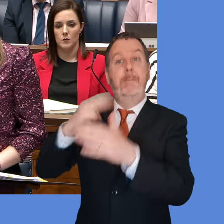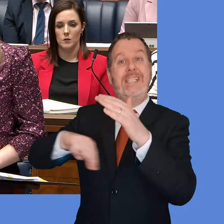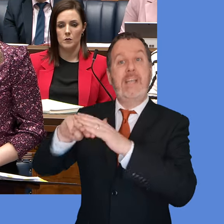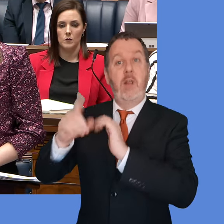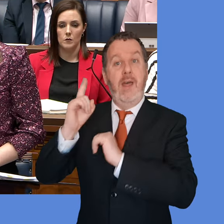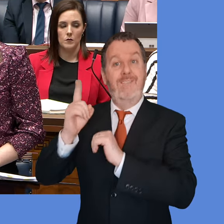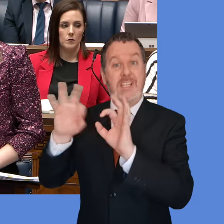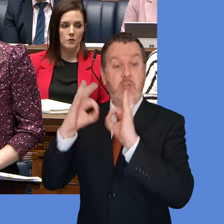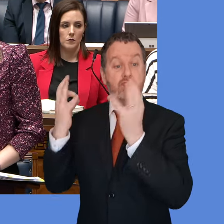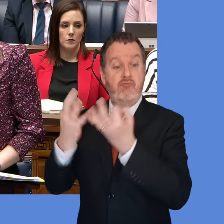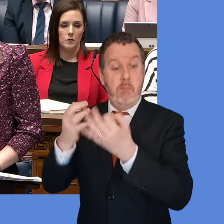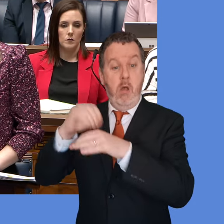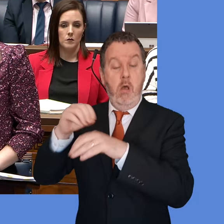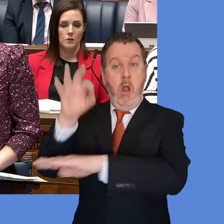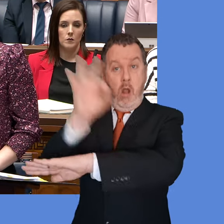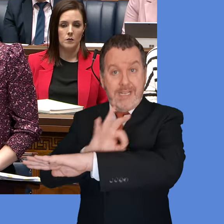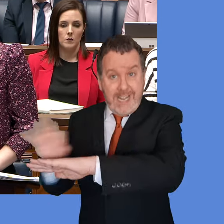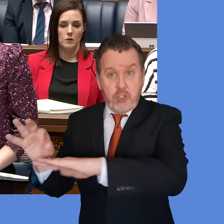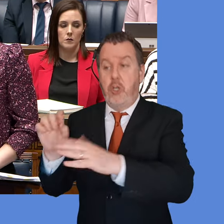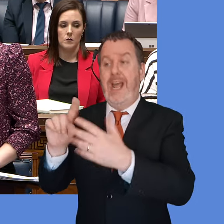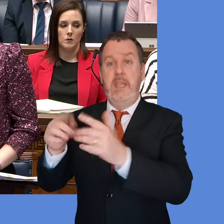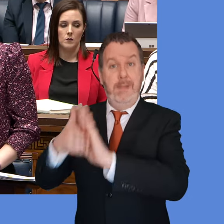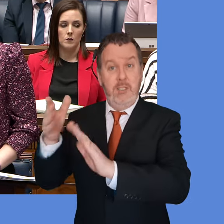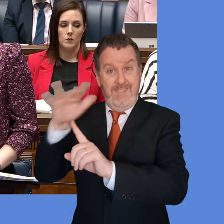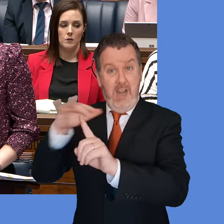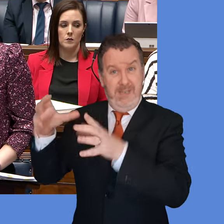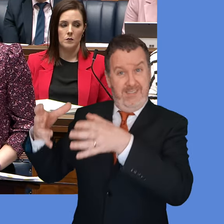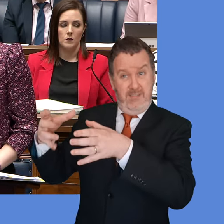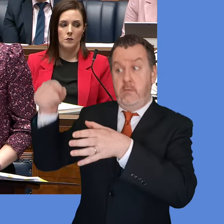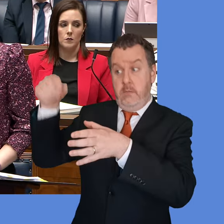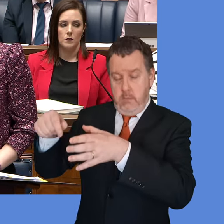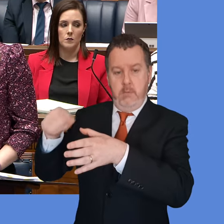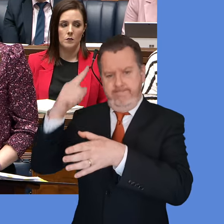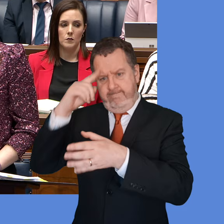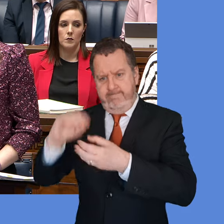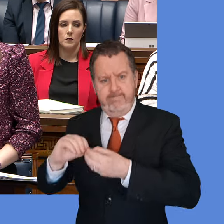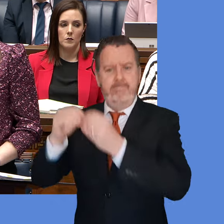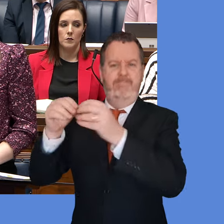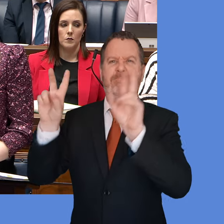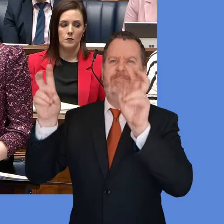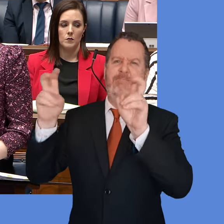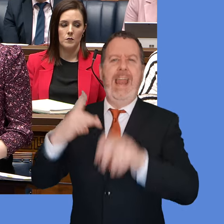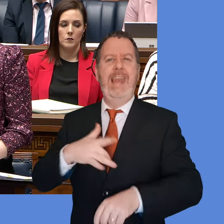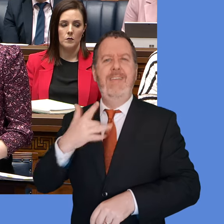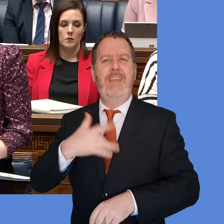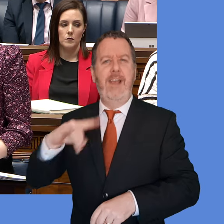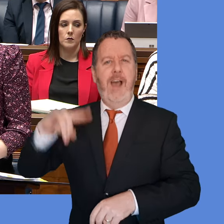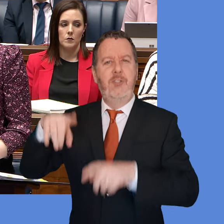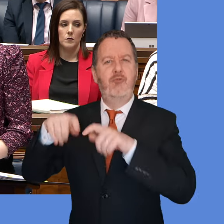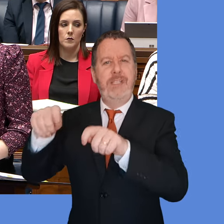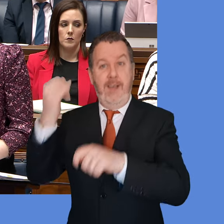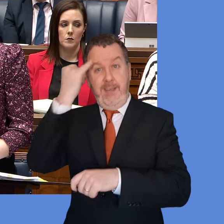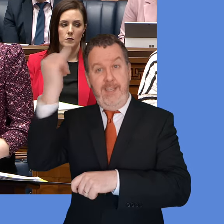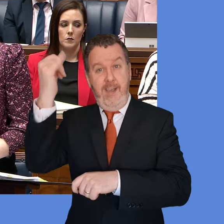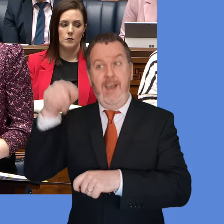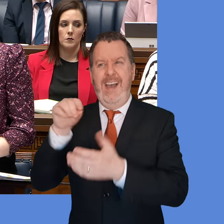Advisory Group on Architecture in the Built Environment has developed a fresh approach to place making call to live in high streets. A live in high streets